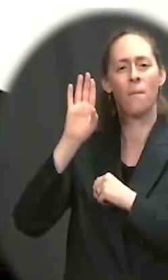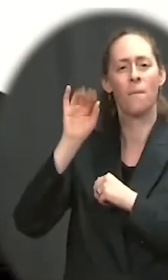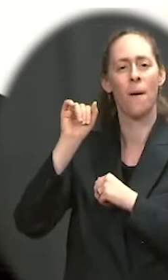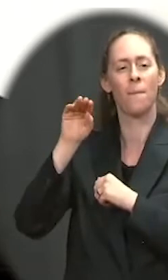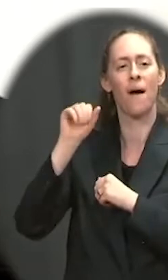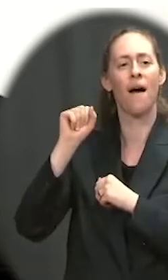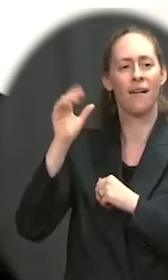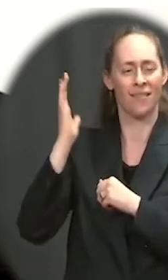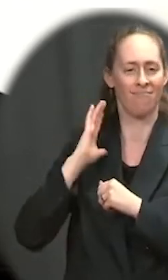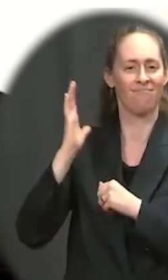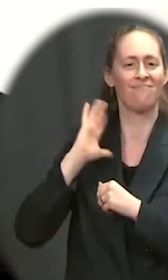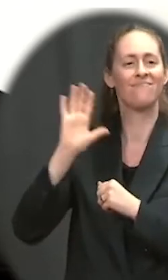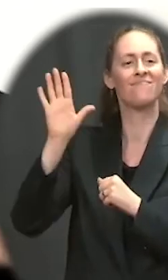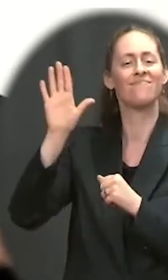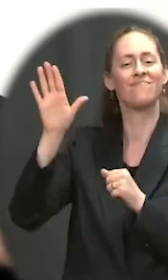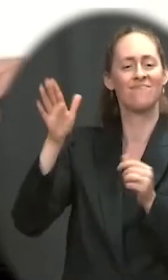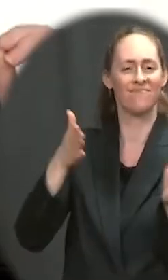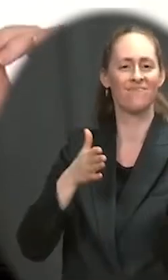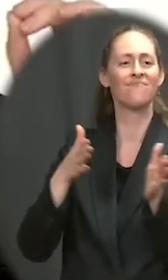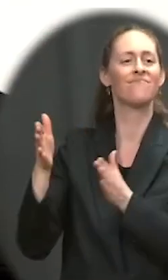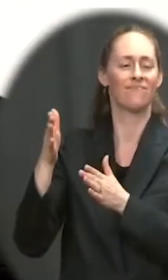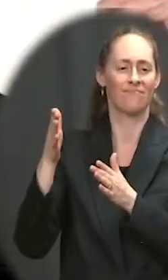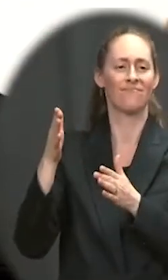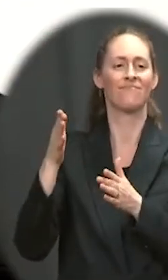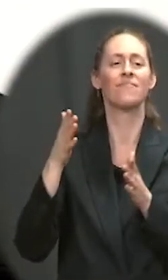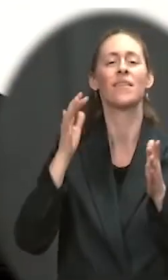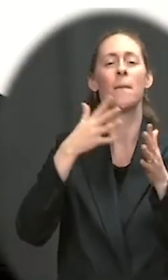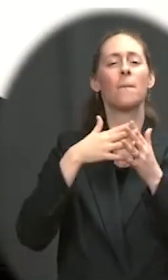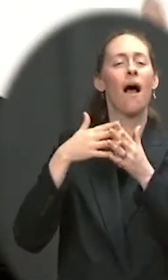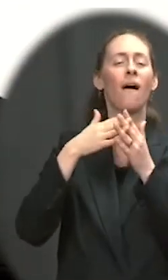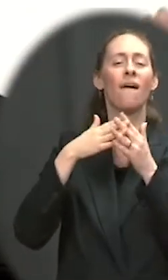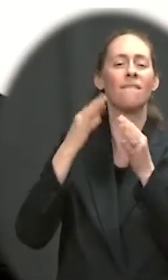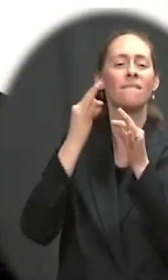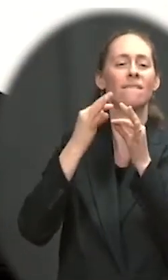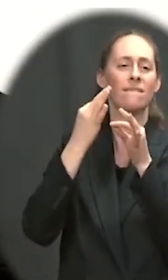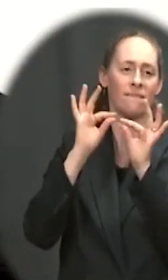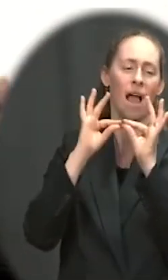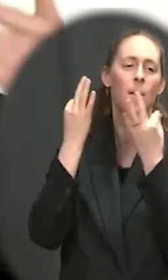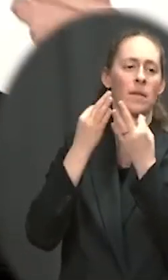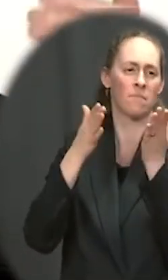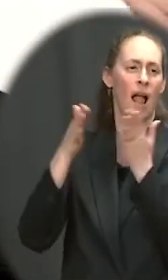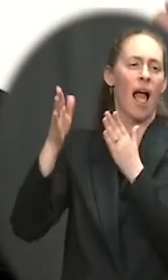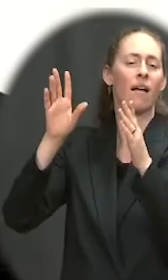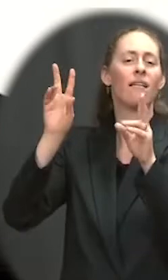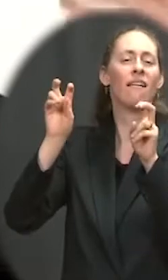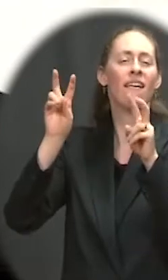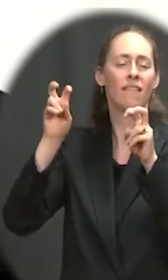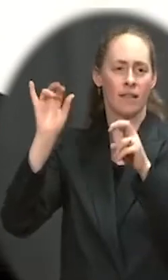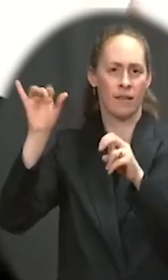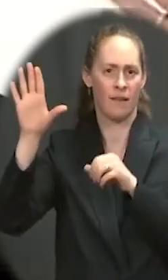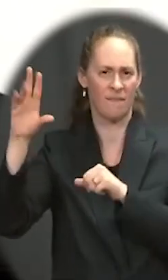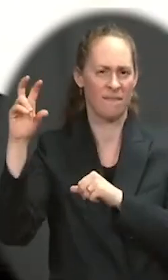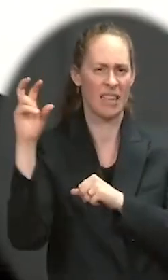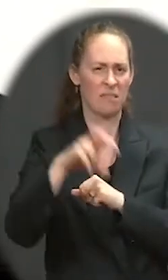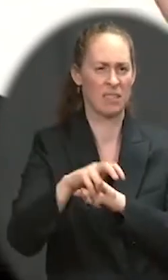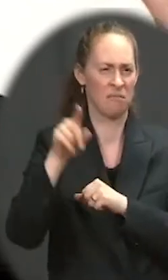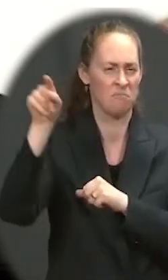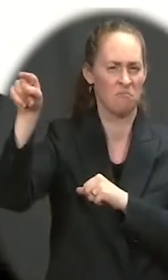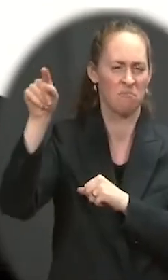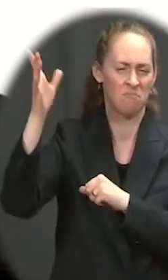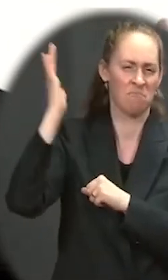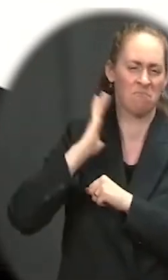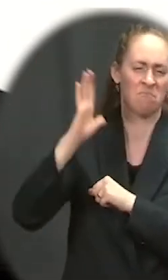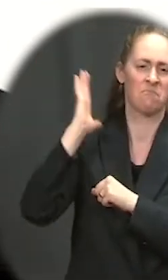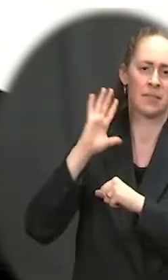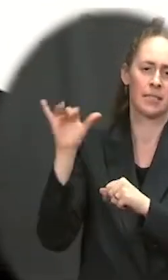seriously. And we have put in place changes and reforms to programs at SBA and other programs that have been implemented, where